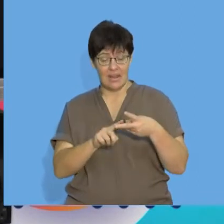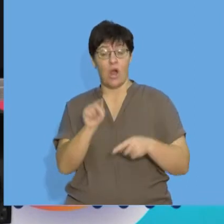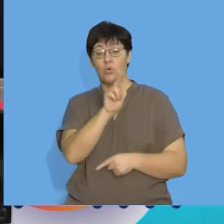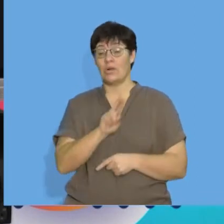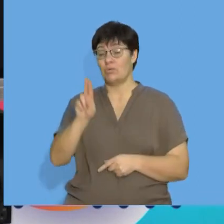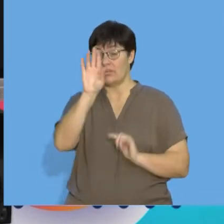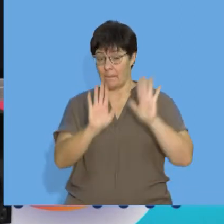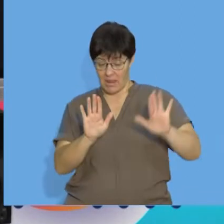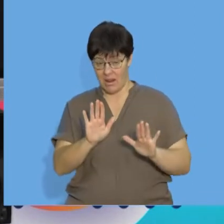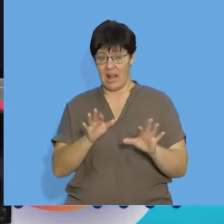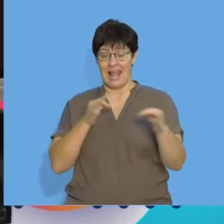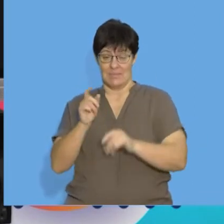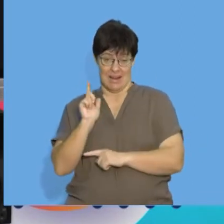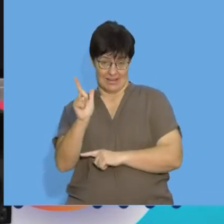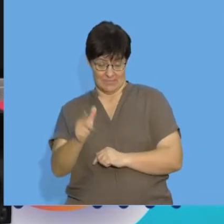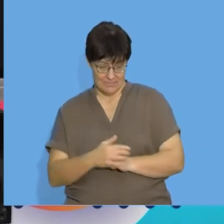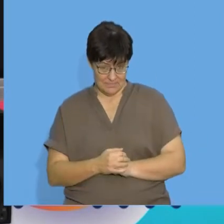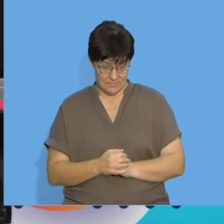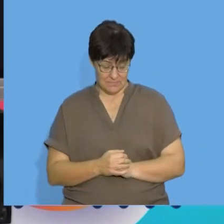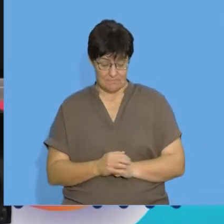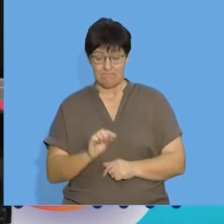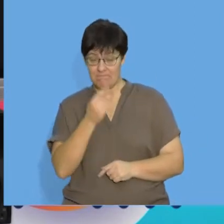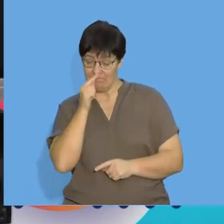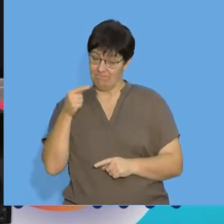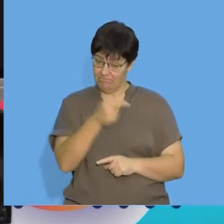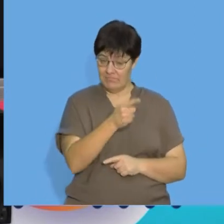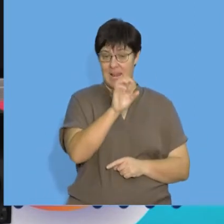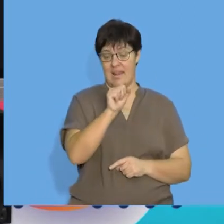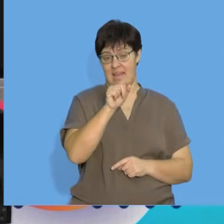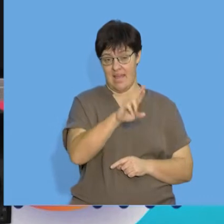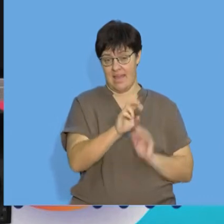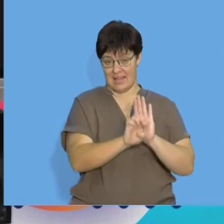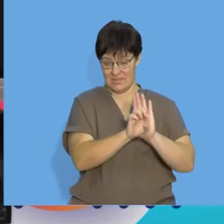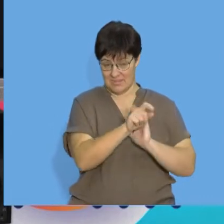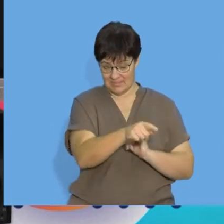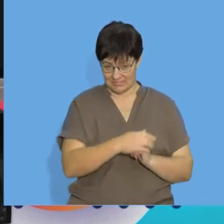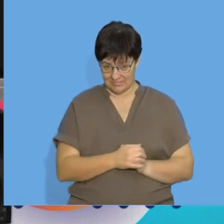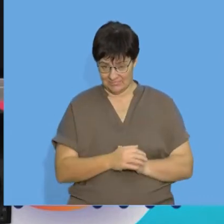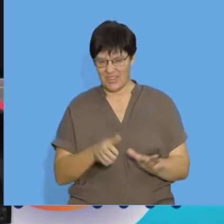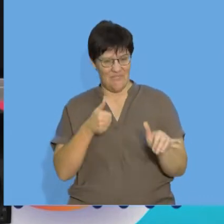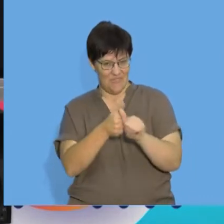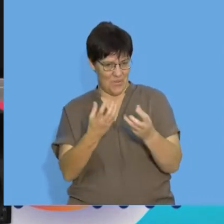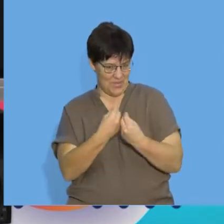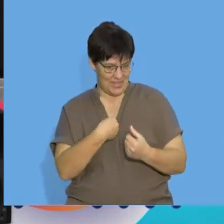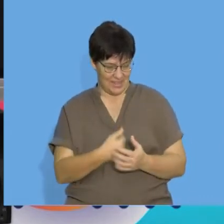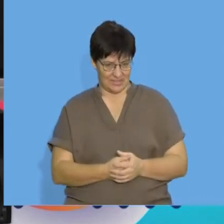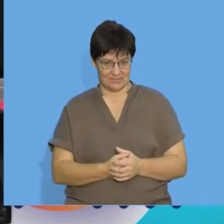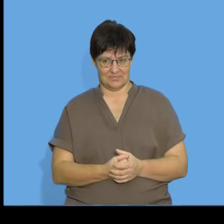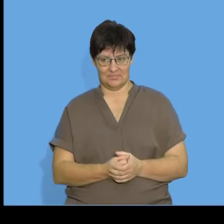pattern is. So, first, let's have a look at our linear pattern example. Will you please follow on the board with me?